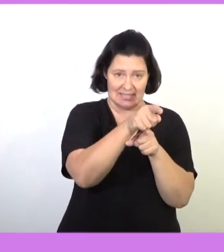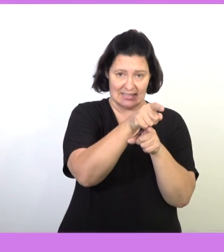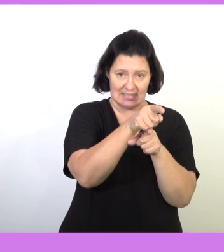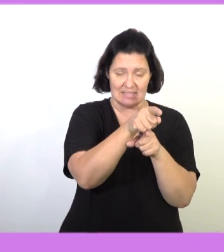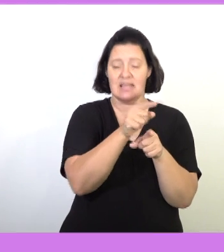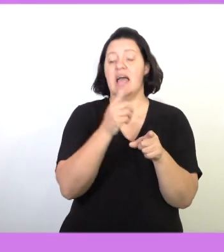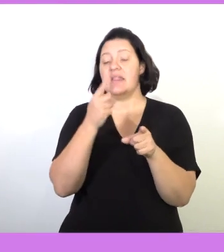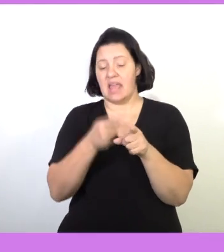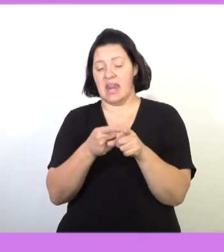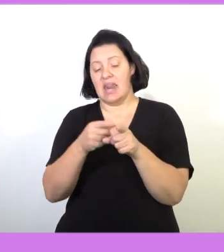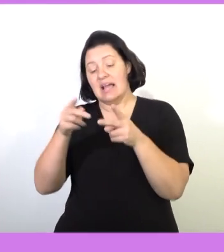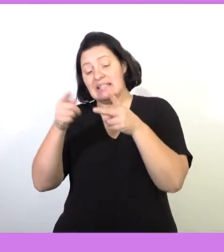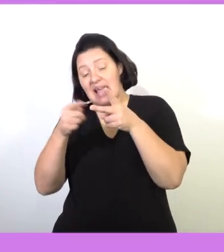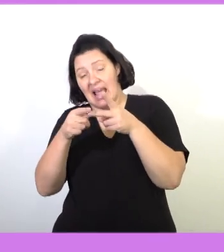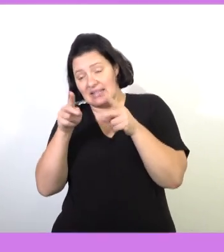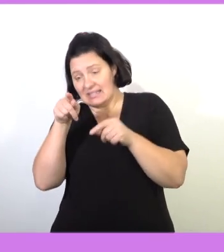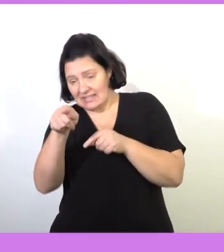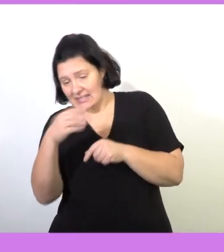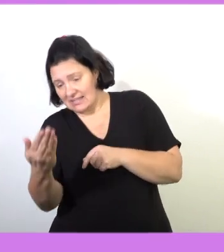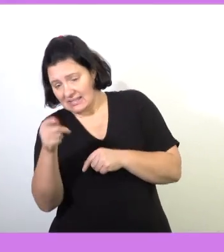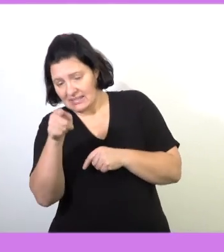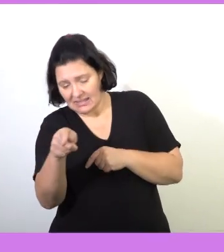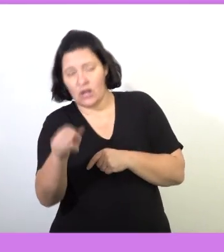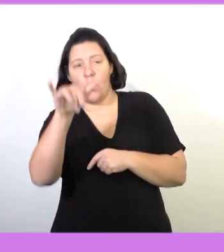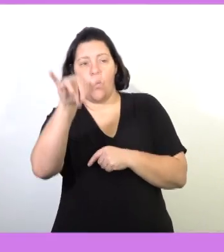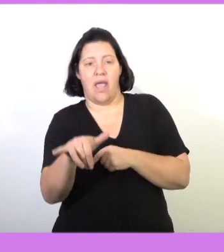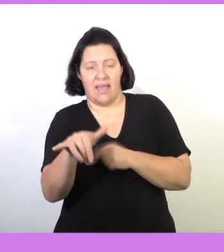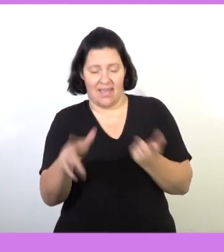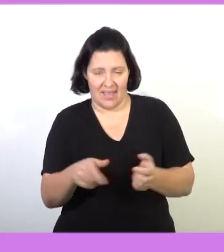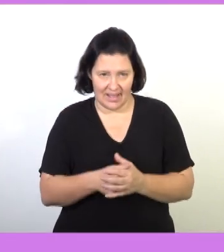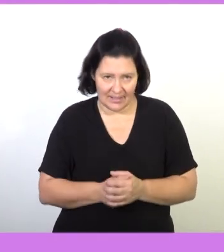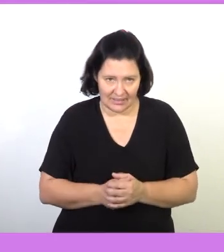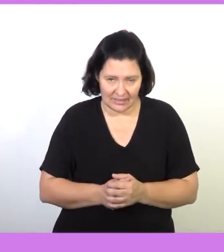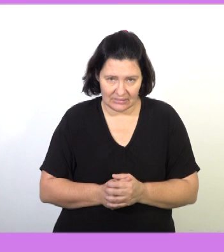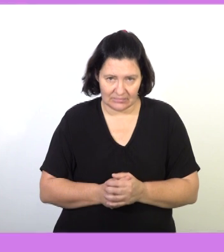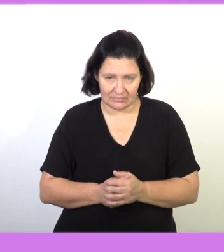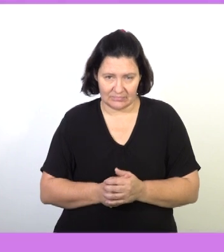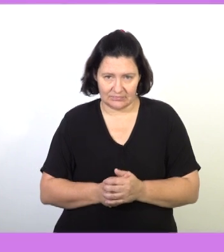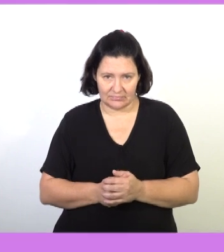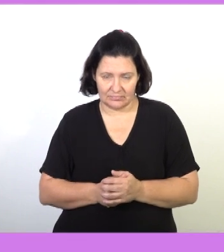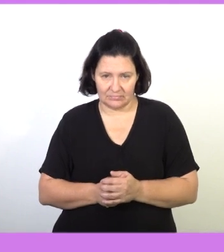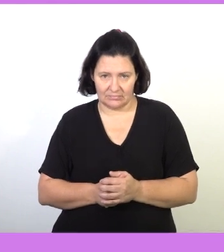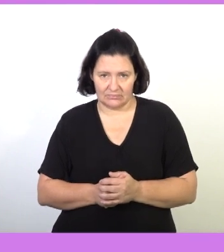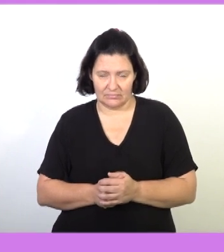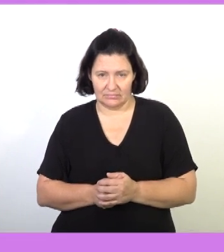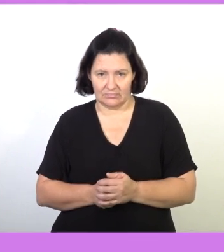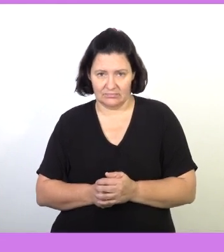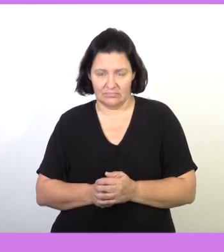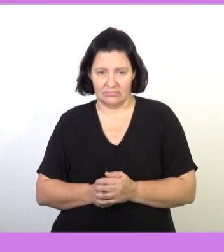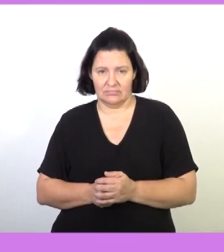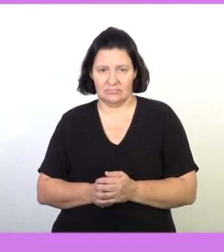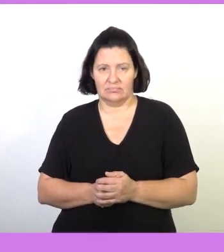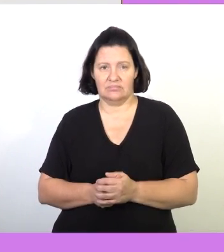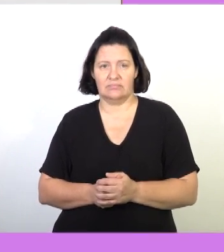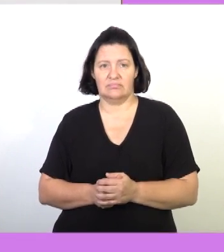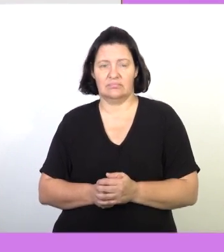position along the horizontal axis and the second coordinate shows the position up the vertical axis.